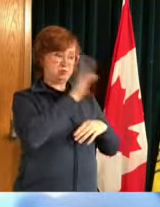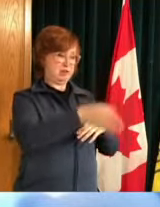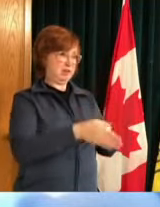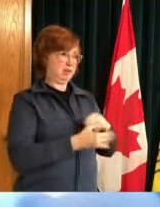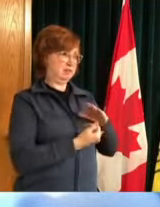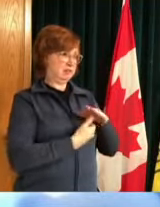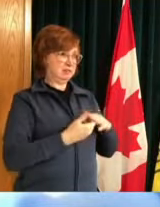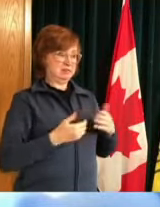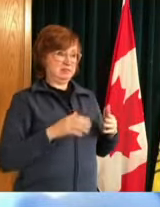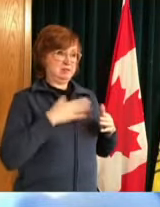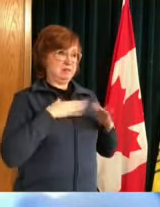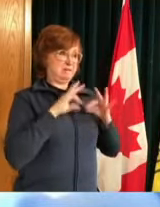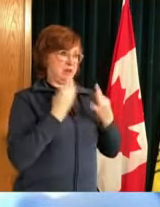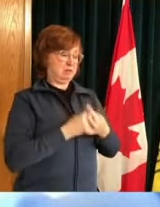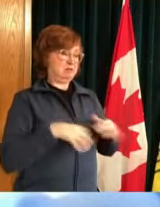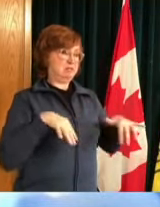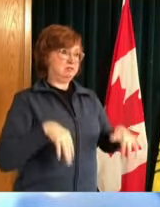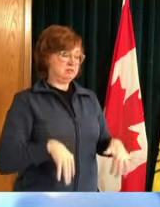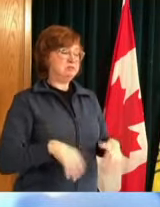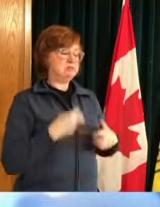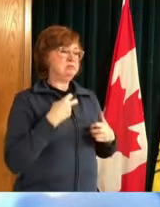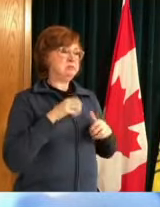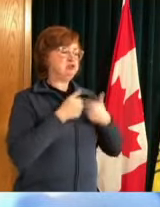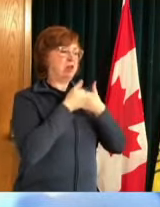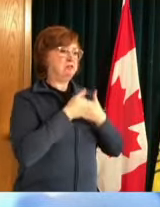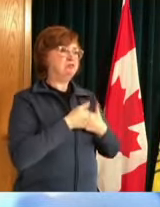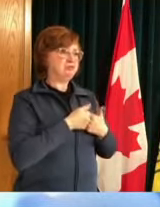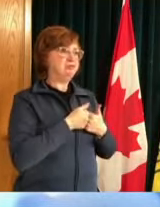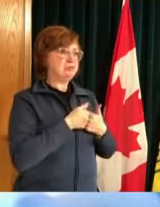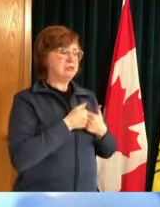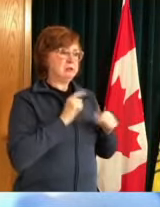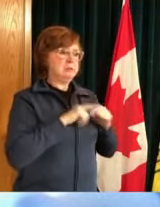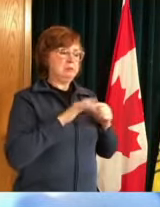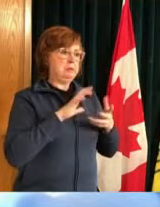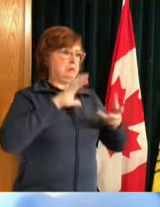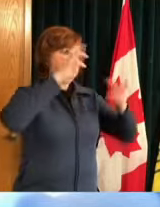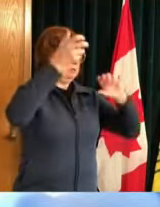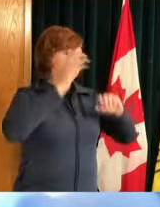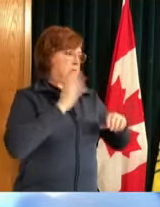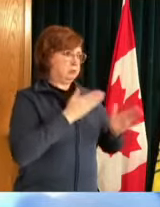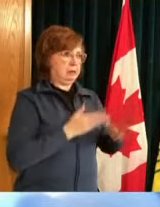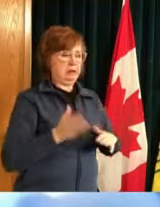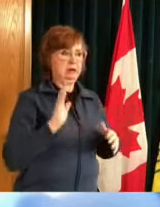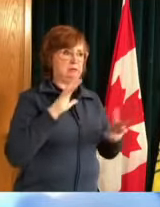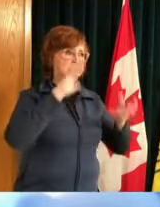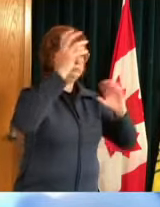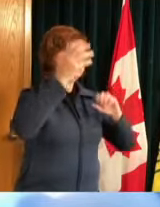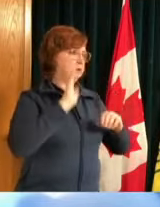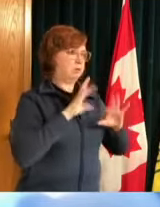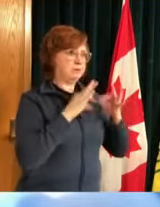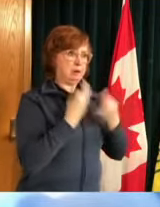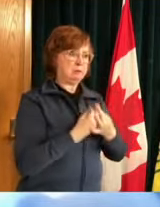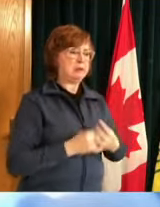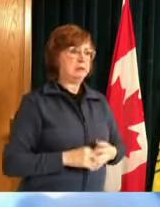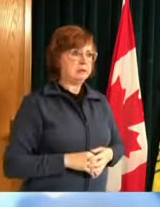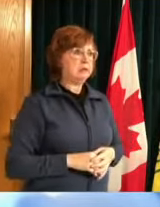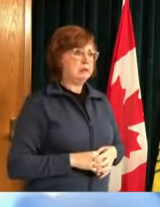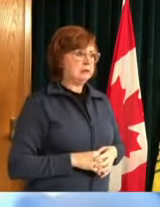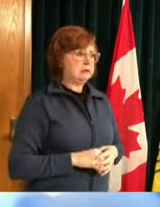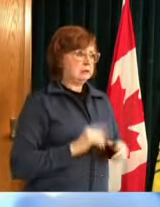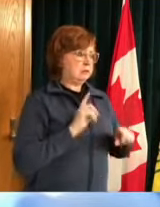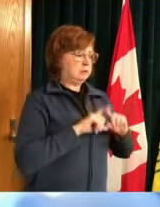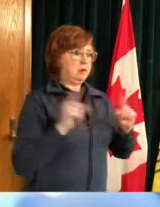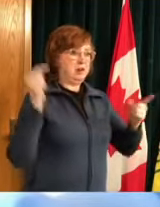this is going to be in this particular situation and till such time that our vaccination rates are up you know